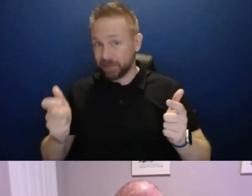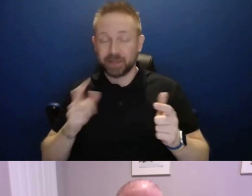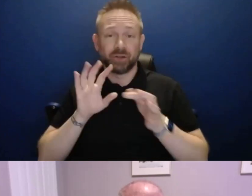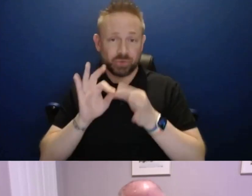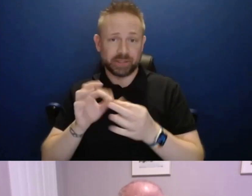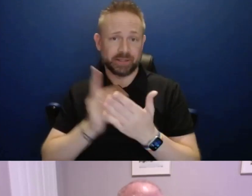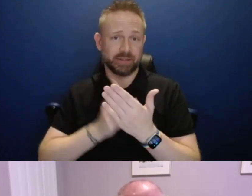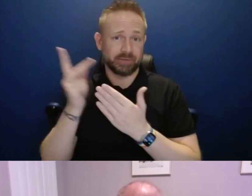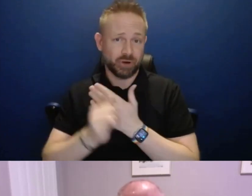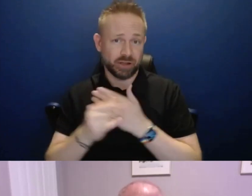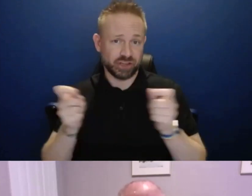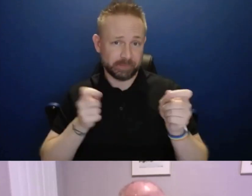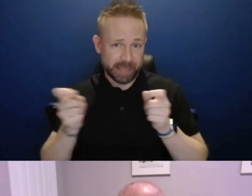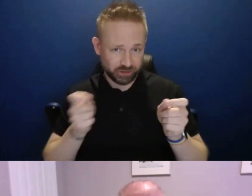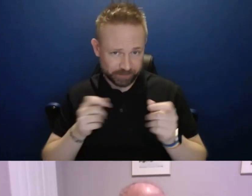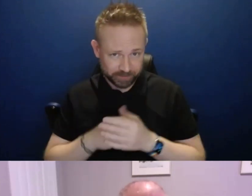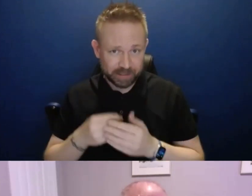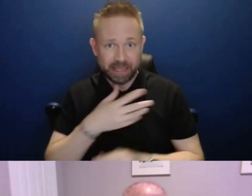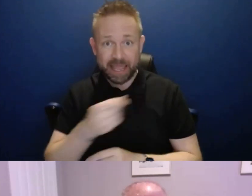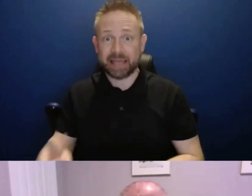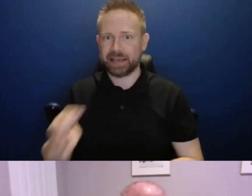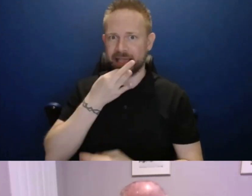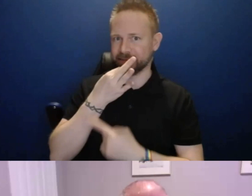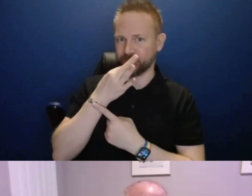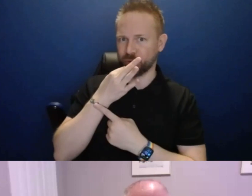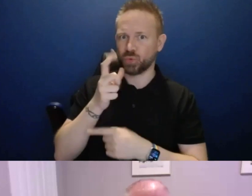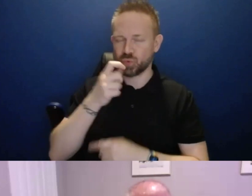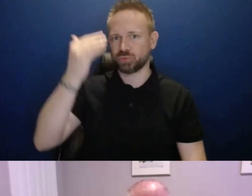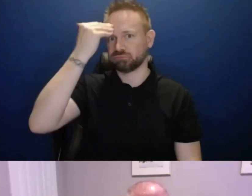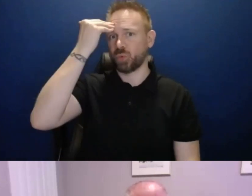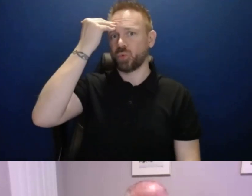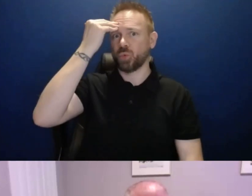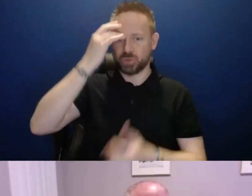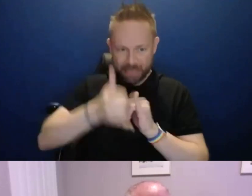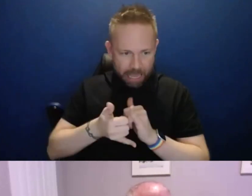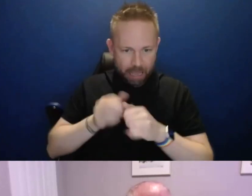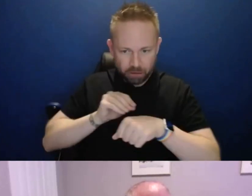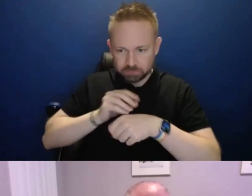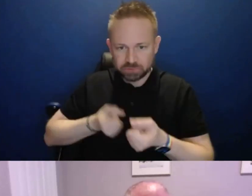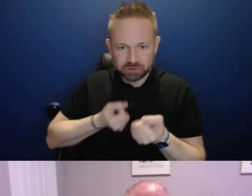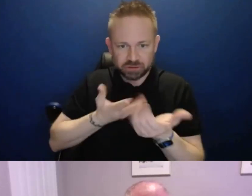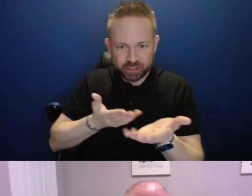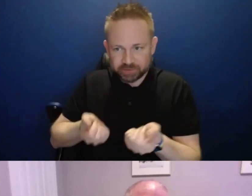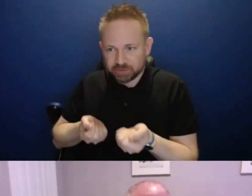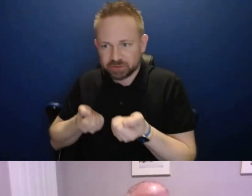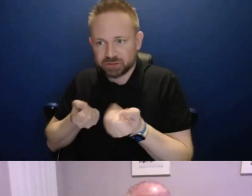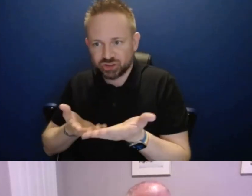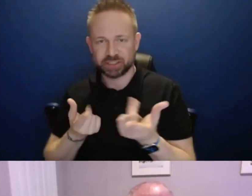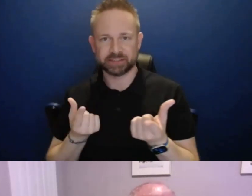and then also providing the expert advice. And, and, and it goes well beyond the standard,